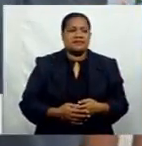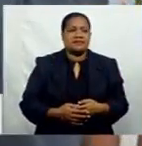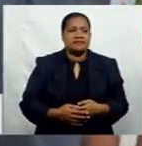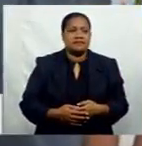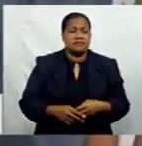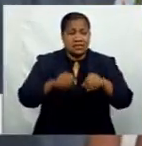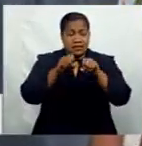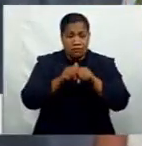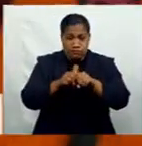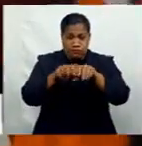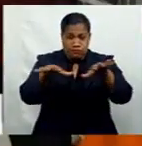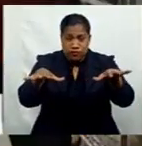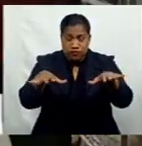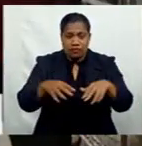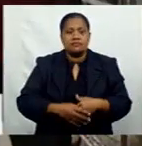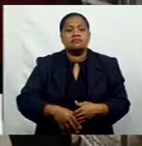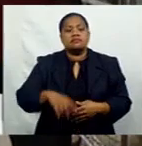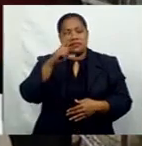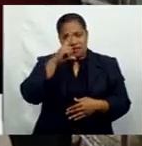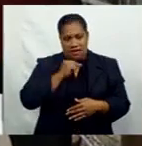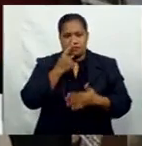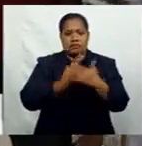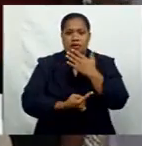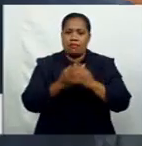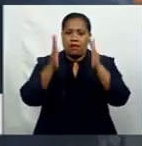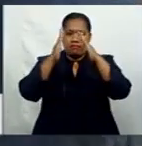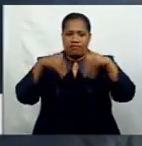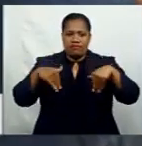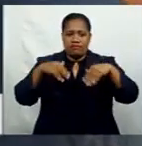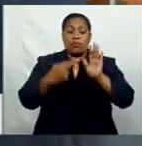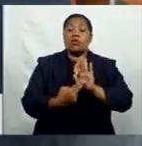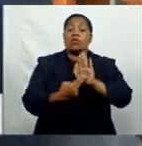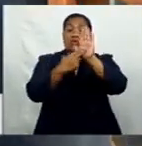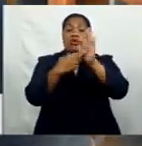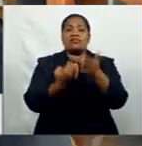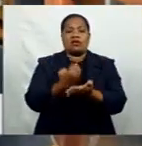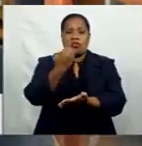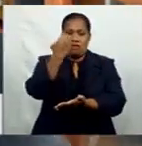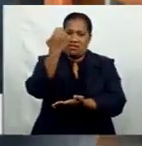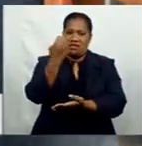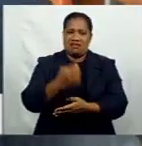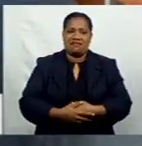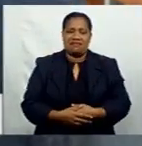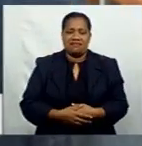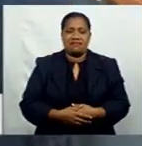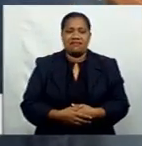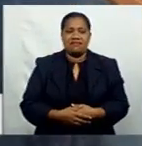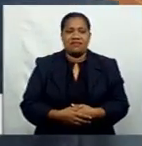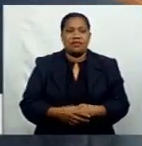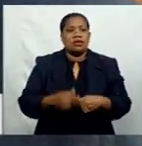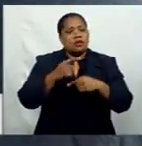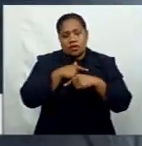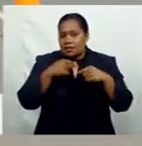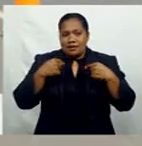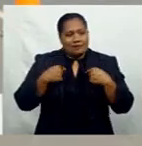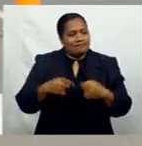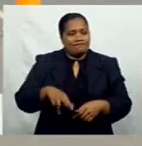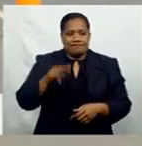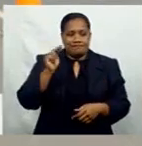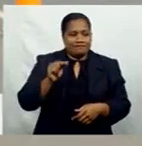outbreak could mean a potential collapse in the Northern economy. It's really important. We really have to go another step up in our